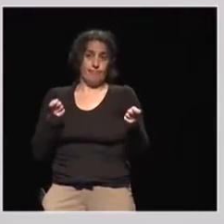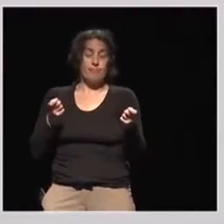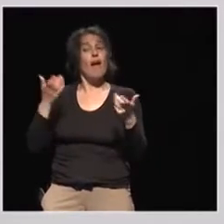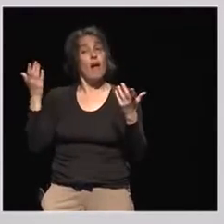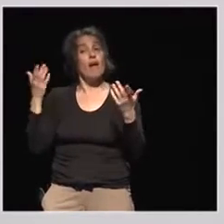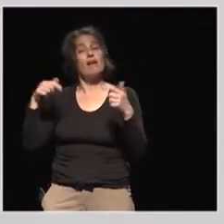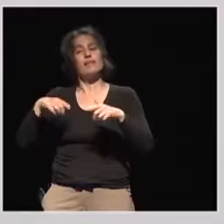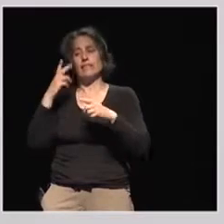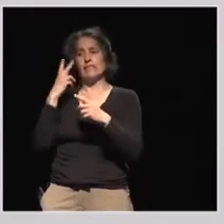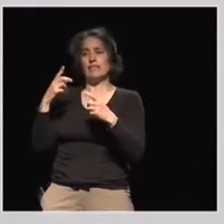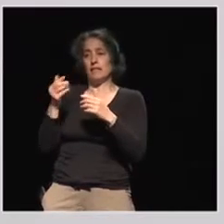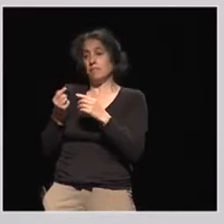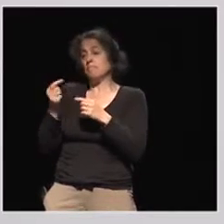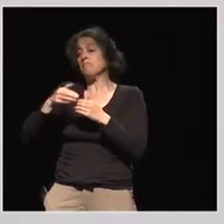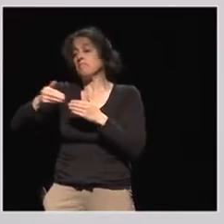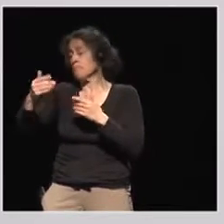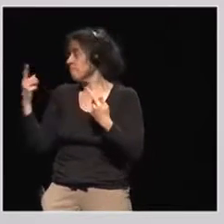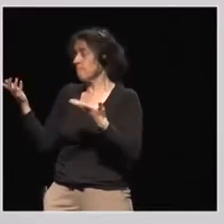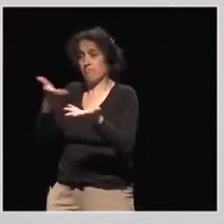of the conversation which we are having today.